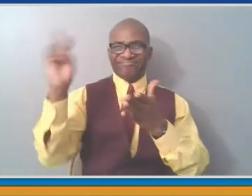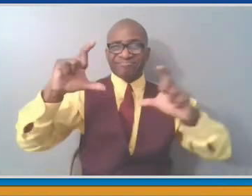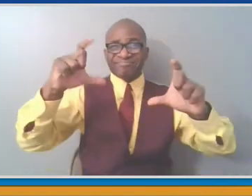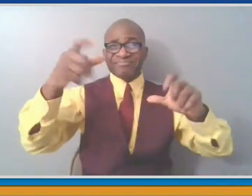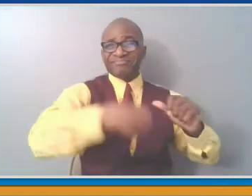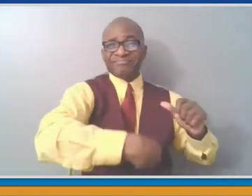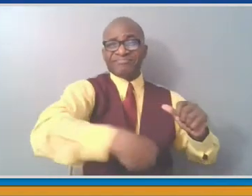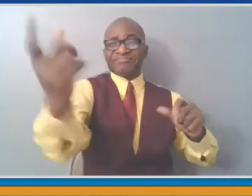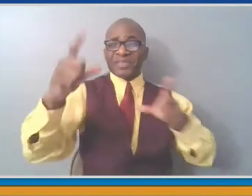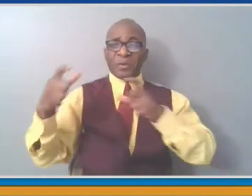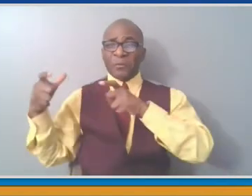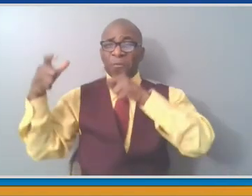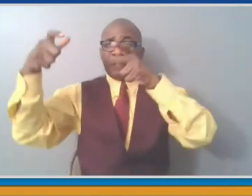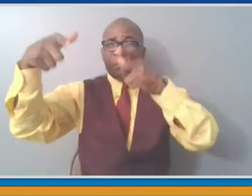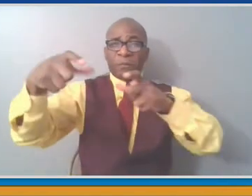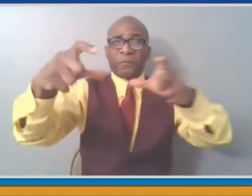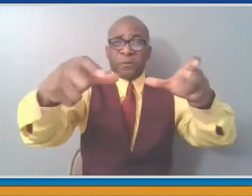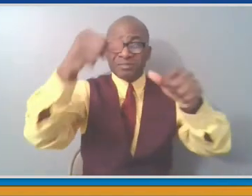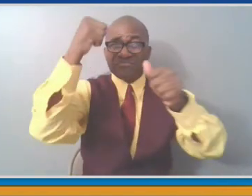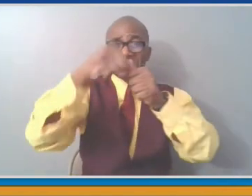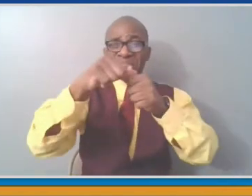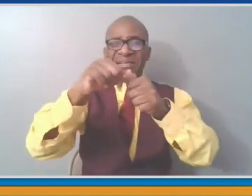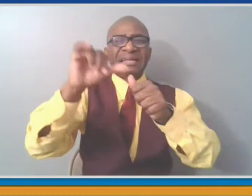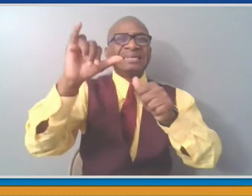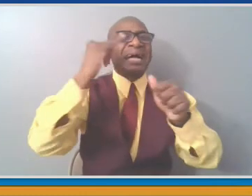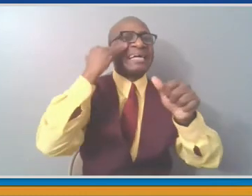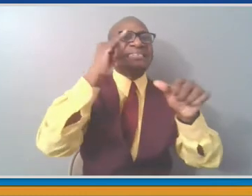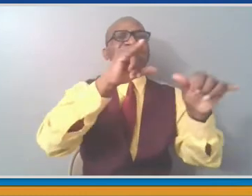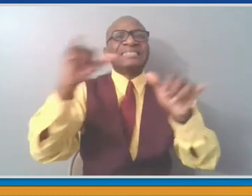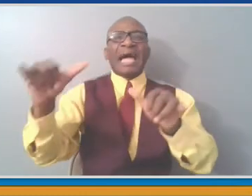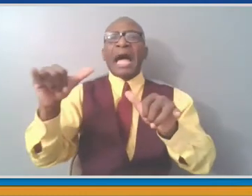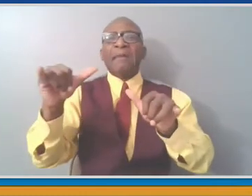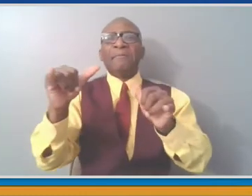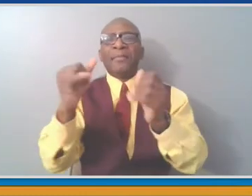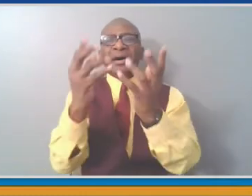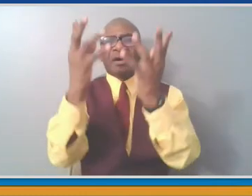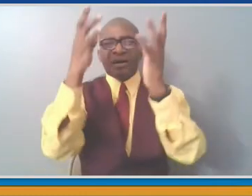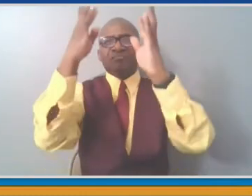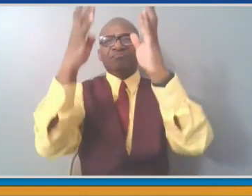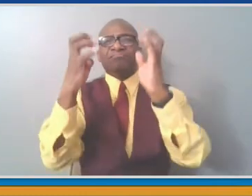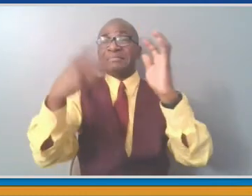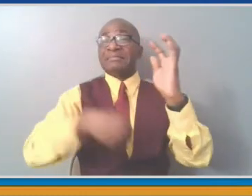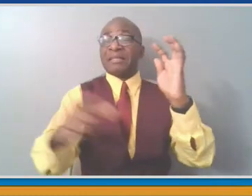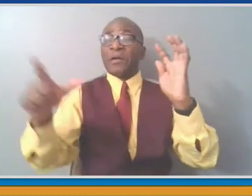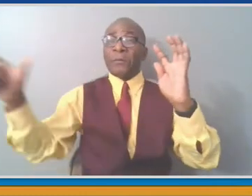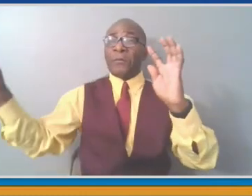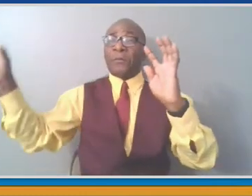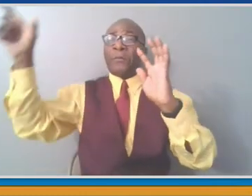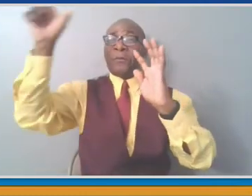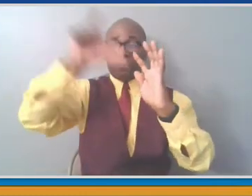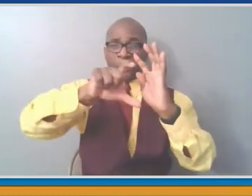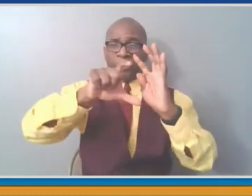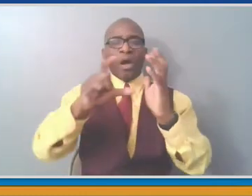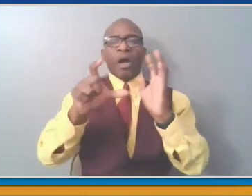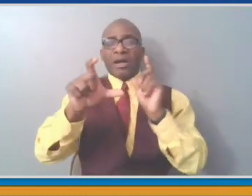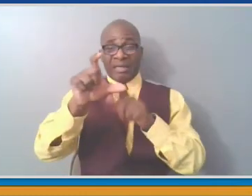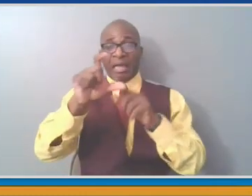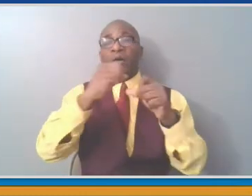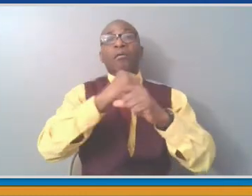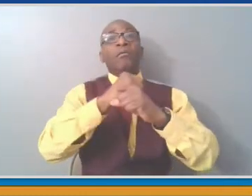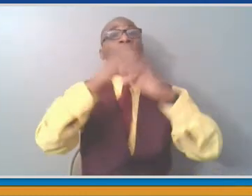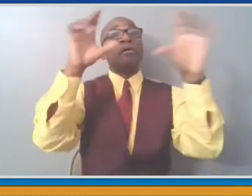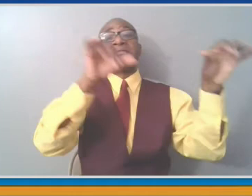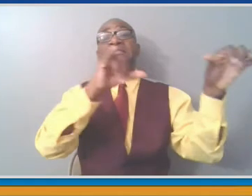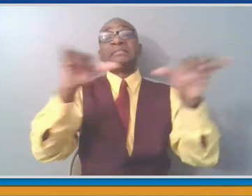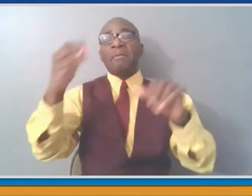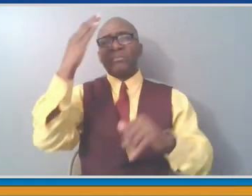when you play golf. In golf, you hit a ball, 18 holes, you put it in a hole, number of strokes, lowest number of strokes, you win the competition. In disc